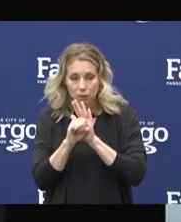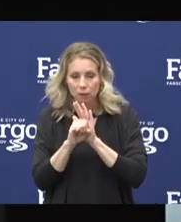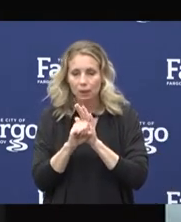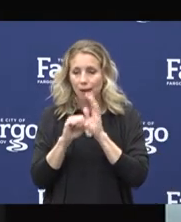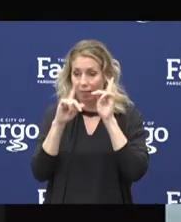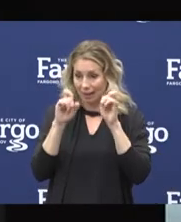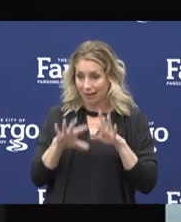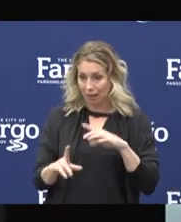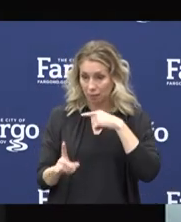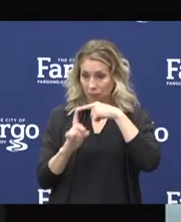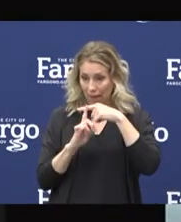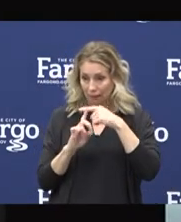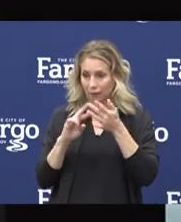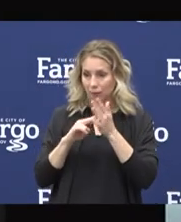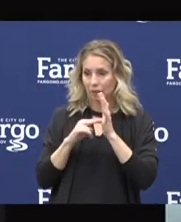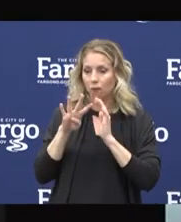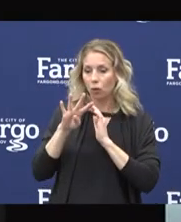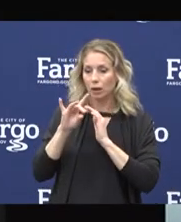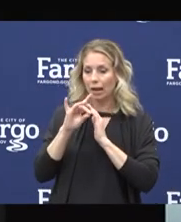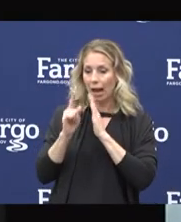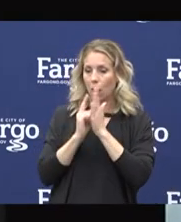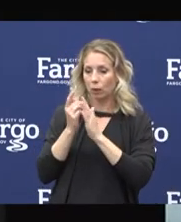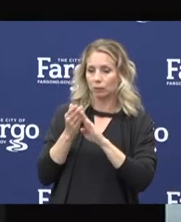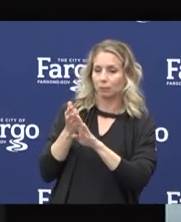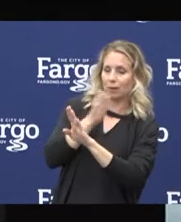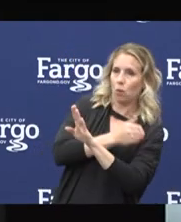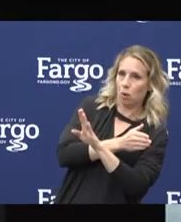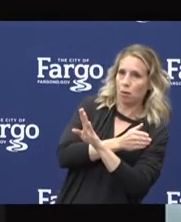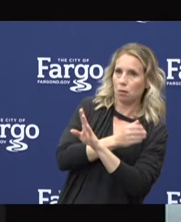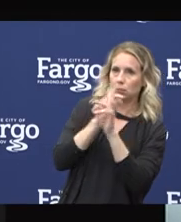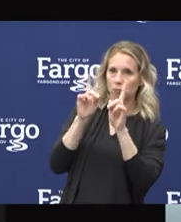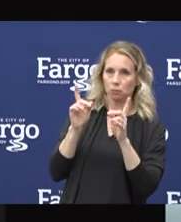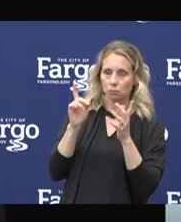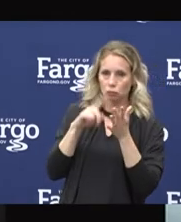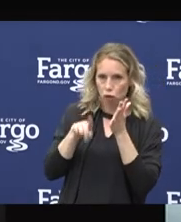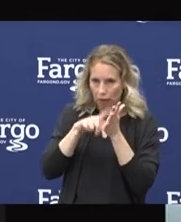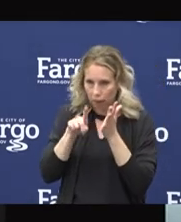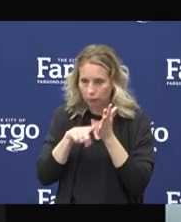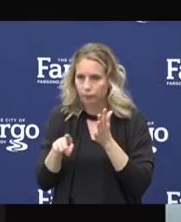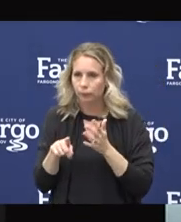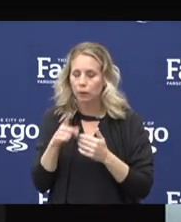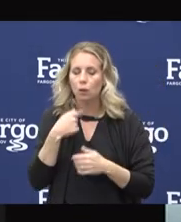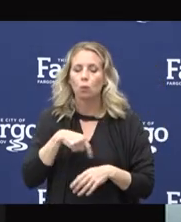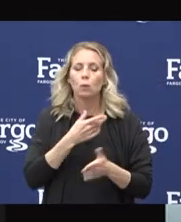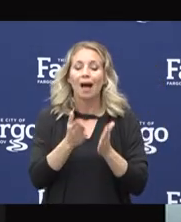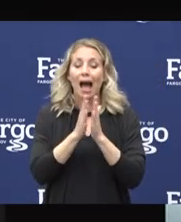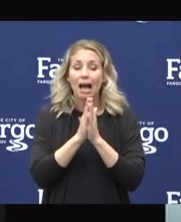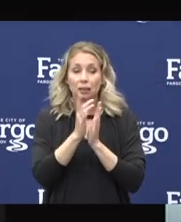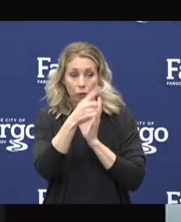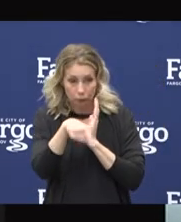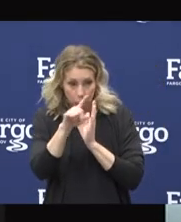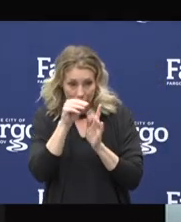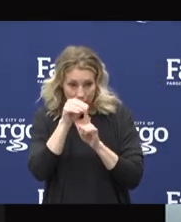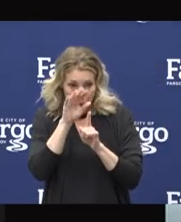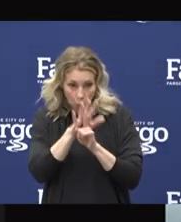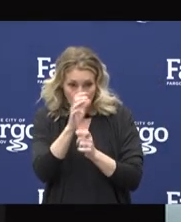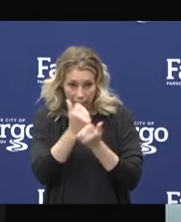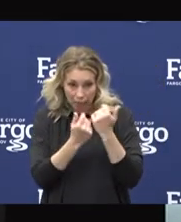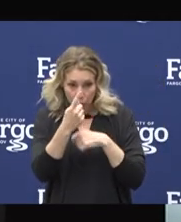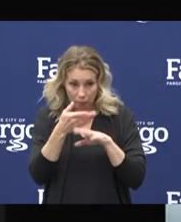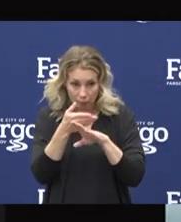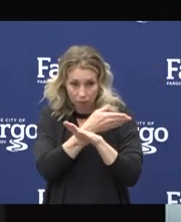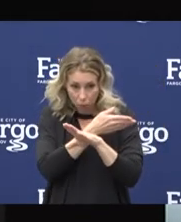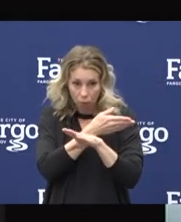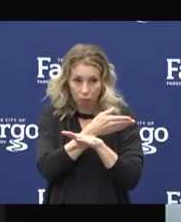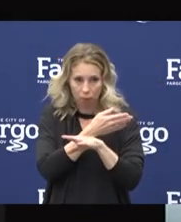test done. We do also ask questions about whether or not you were exposed to anyone in those 14 days prior that